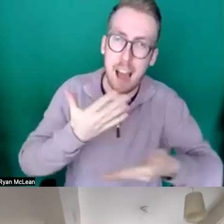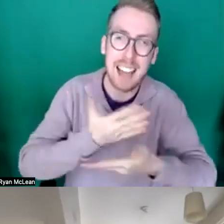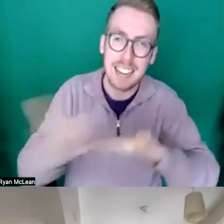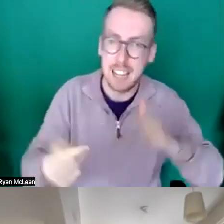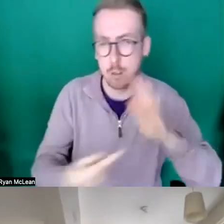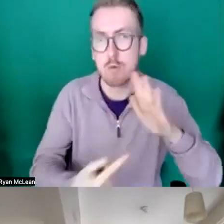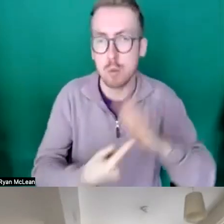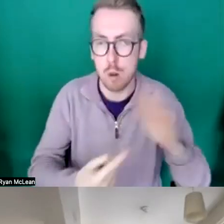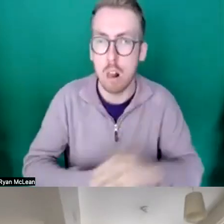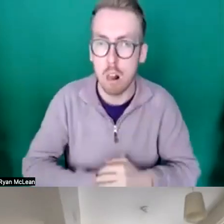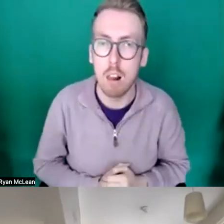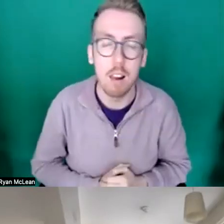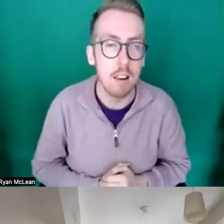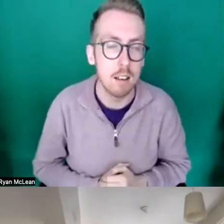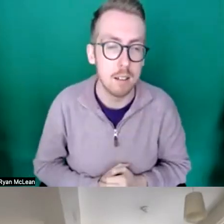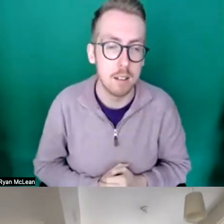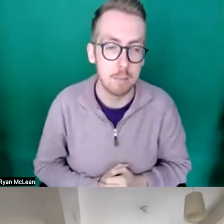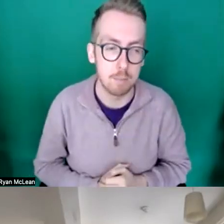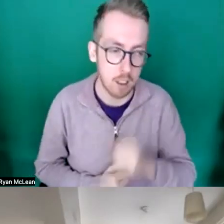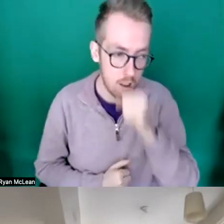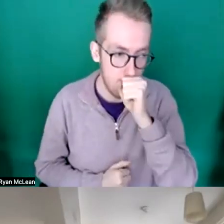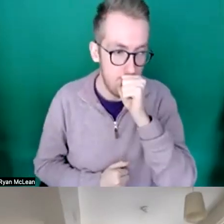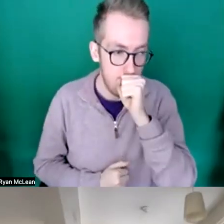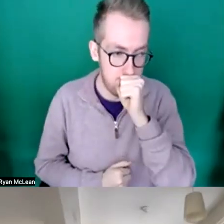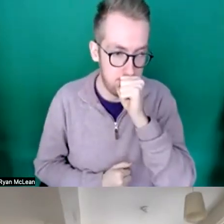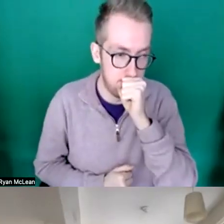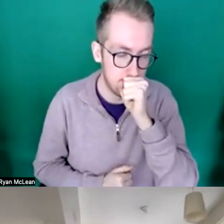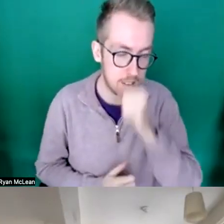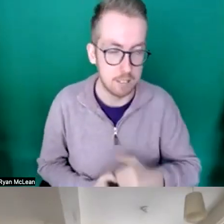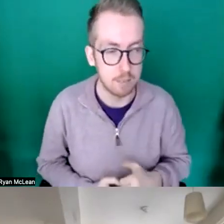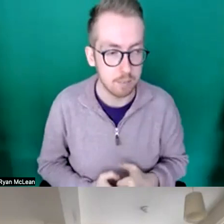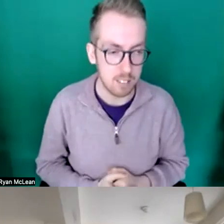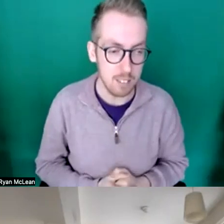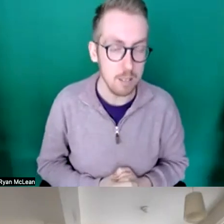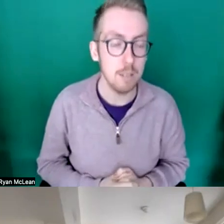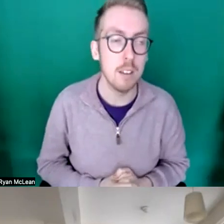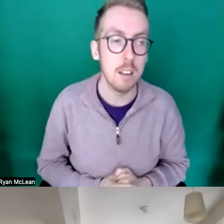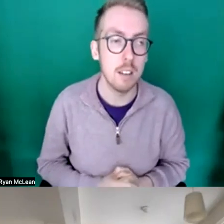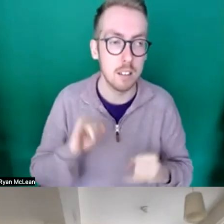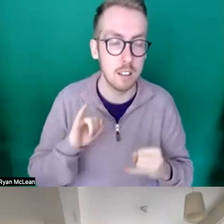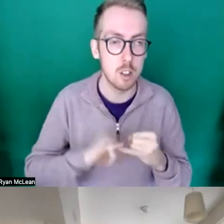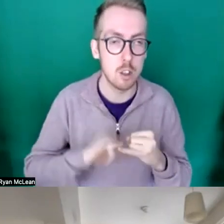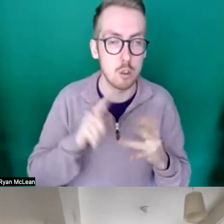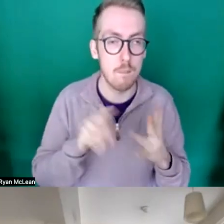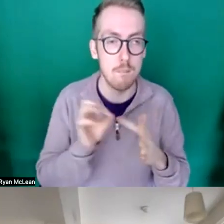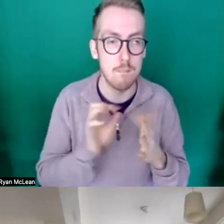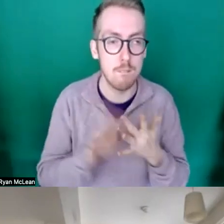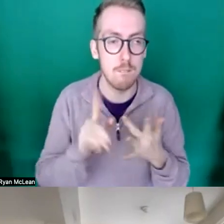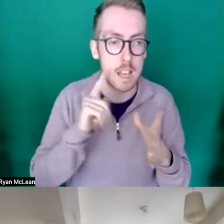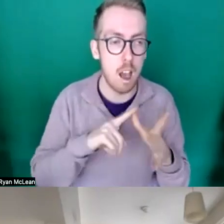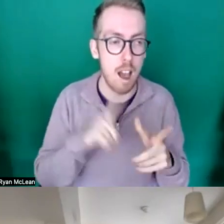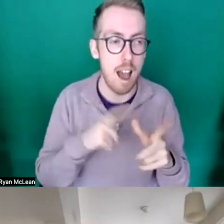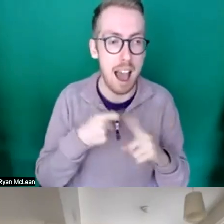get across uh i can see that uh sophia akbar is uh on as well